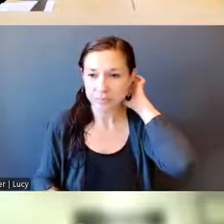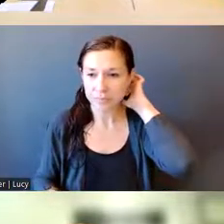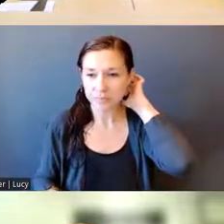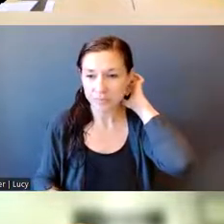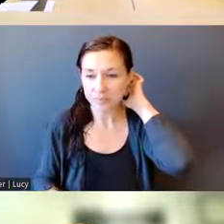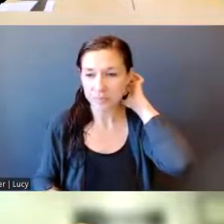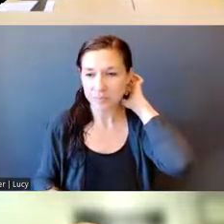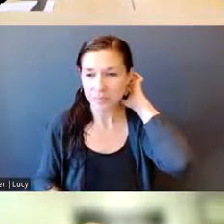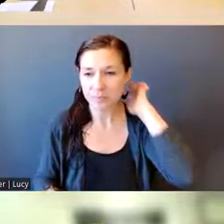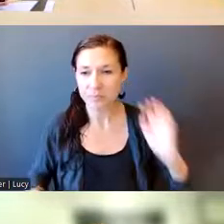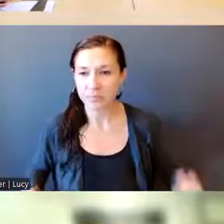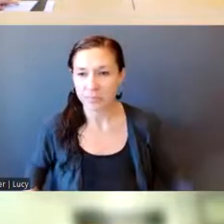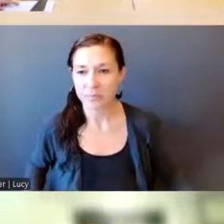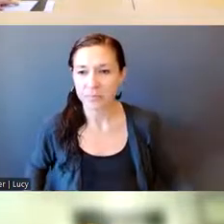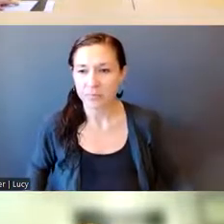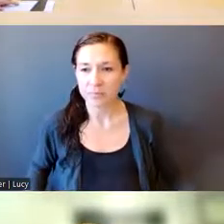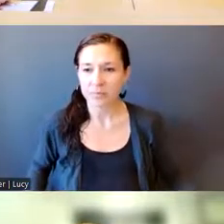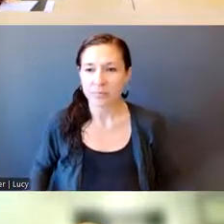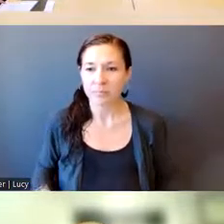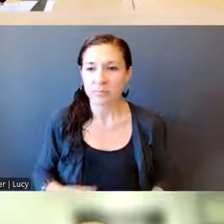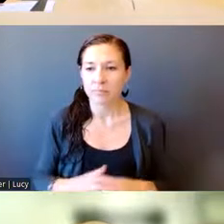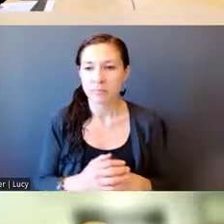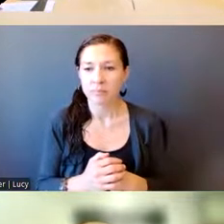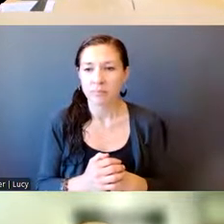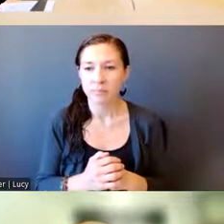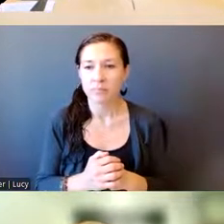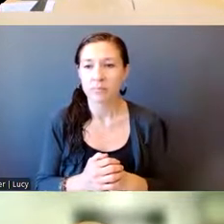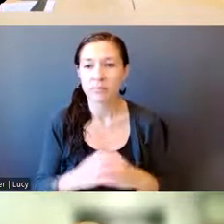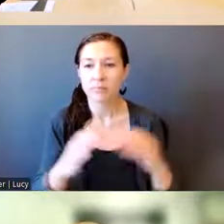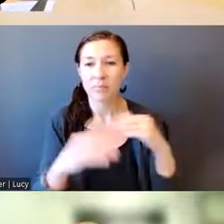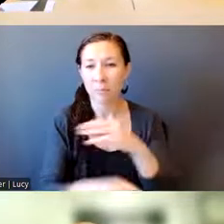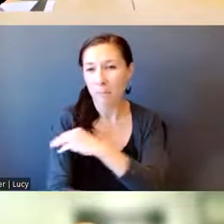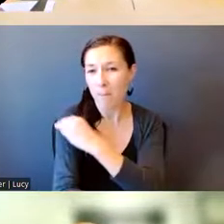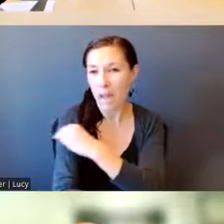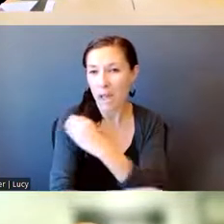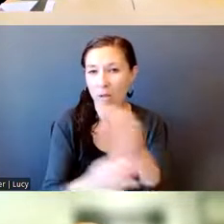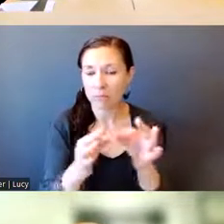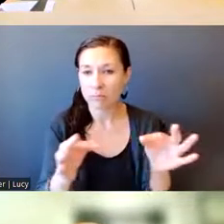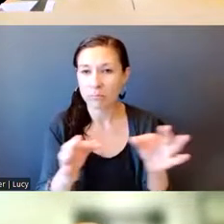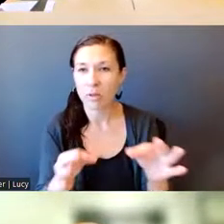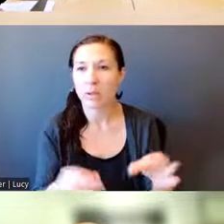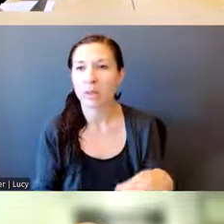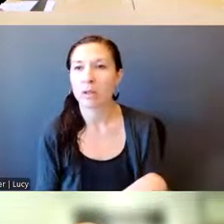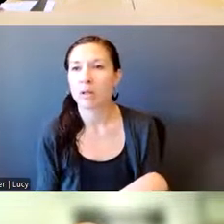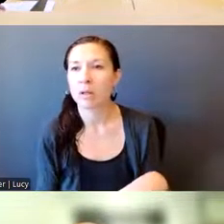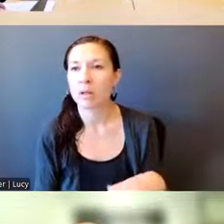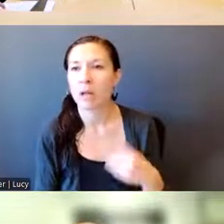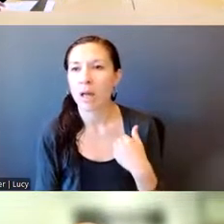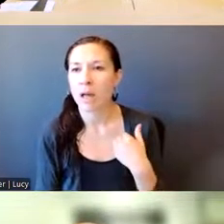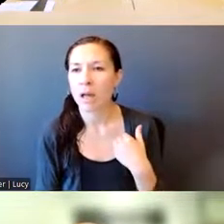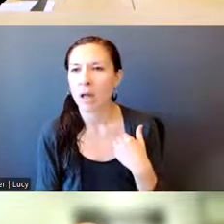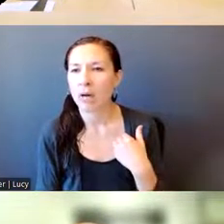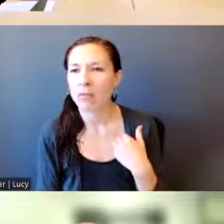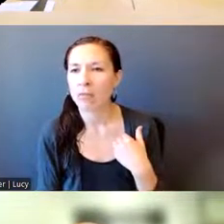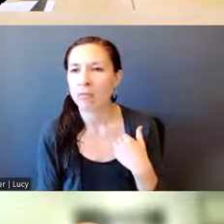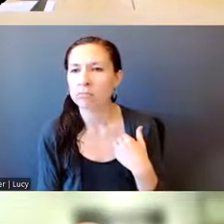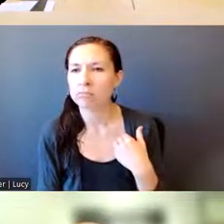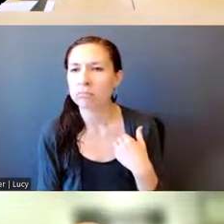For Mandarin, we have Terry Yen and Tina Wang.